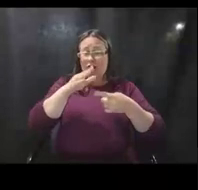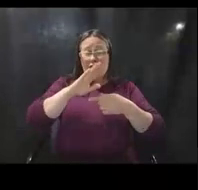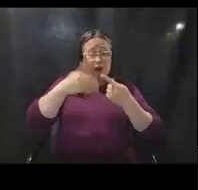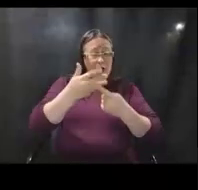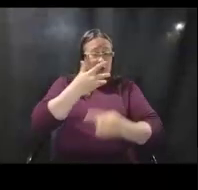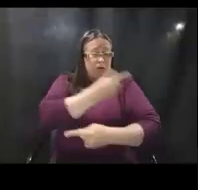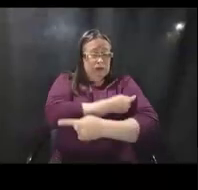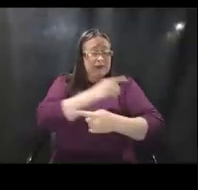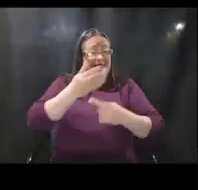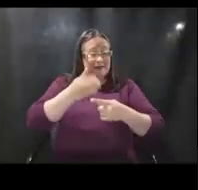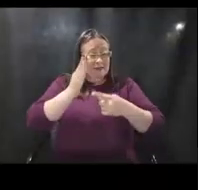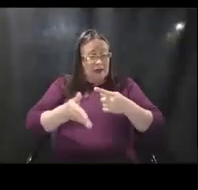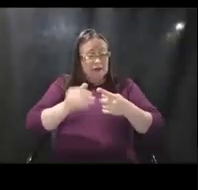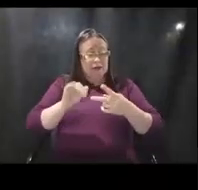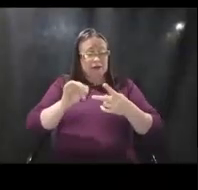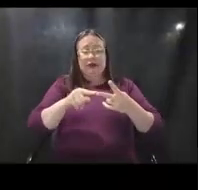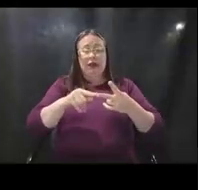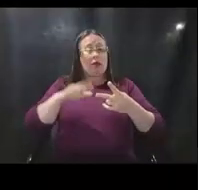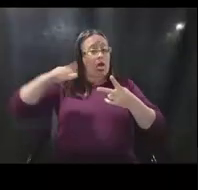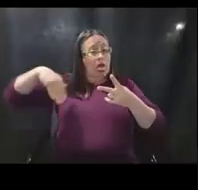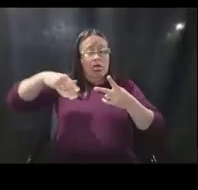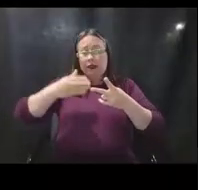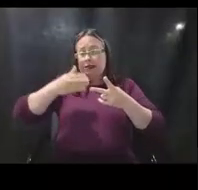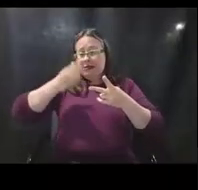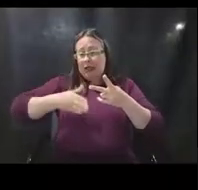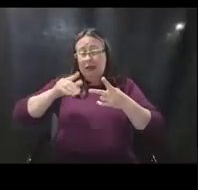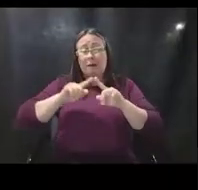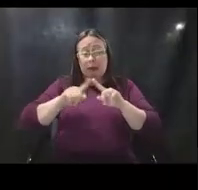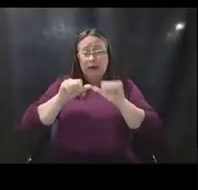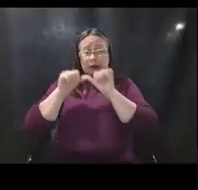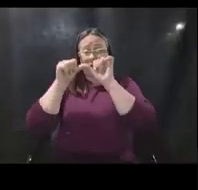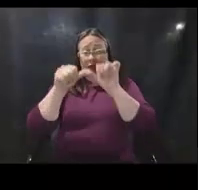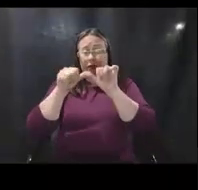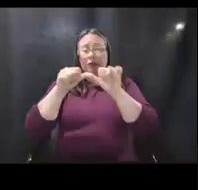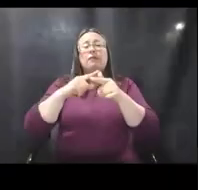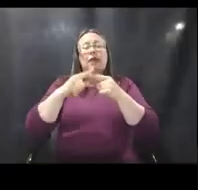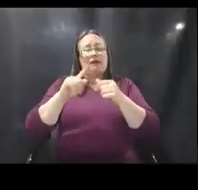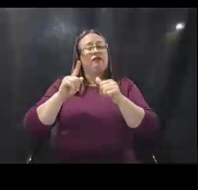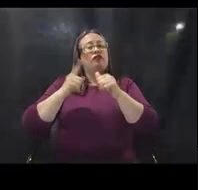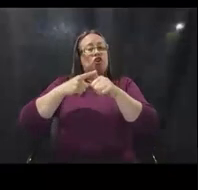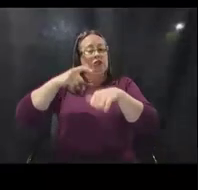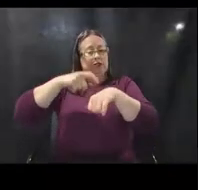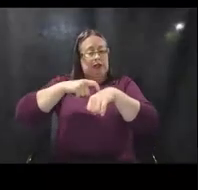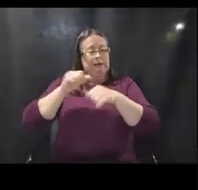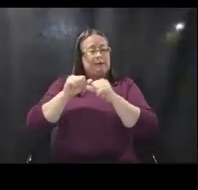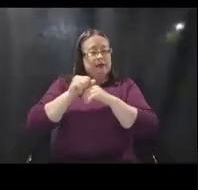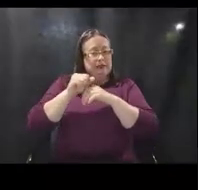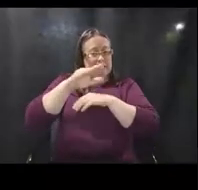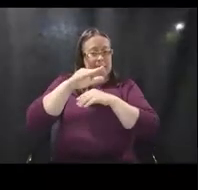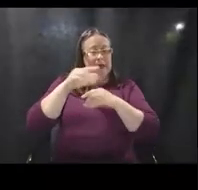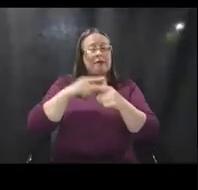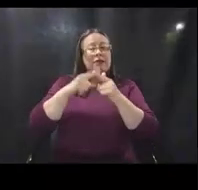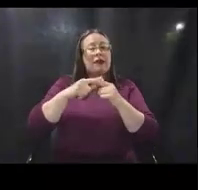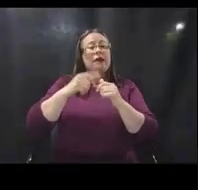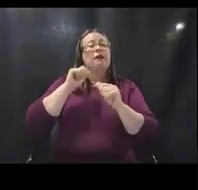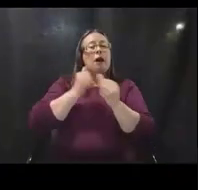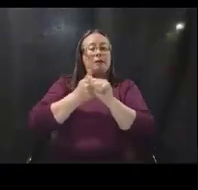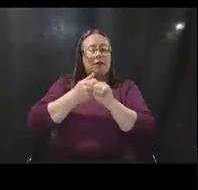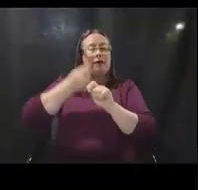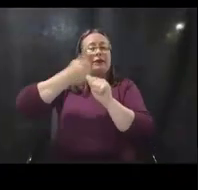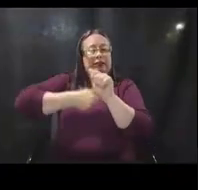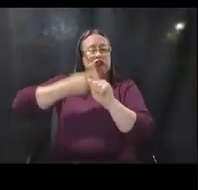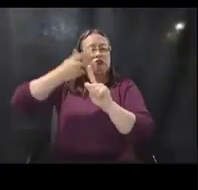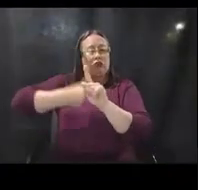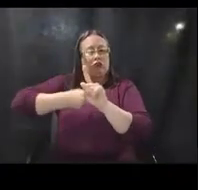submission. If your vaccination work is ongoing, then you have a first submission and updates every 30 days until all of your vaccination